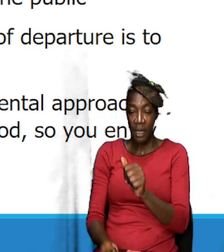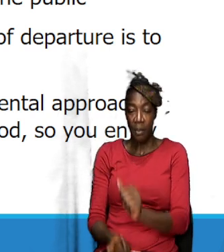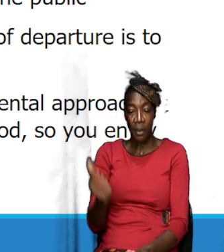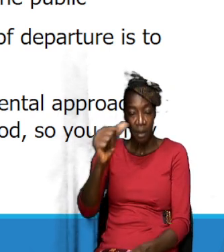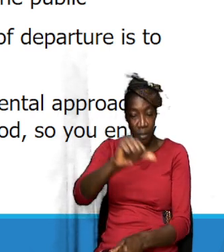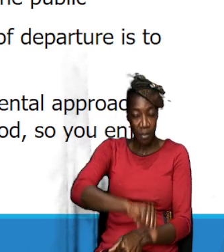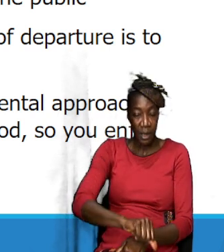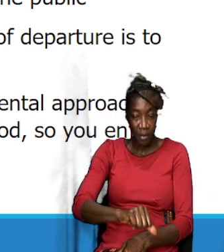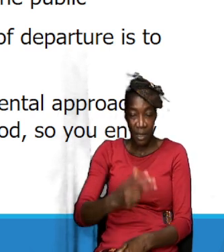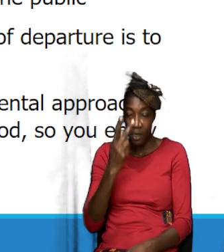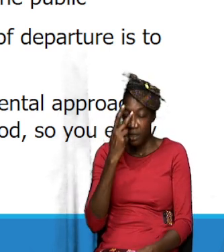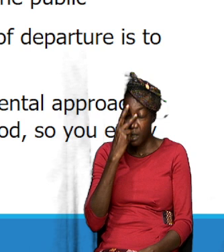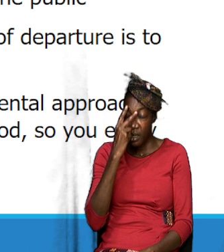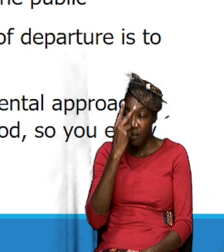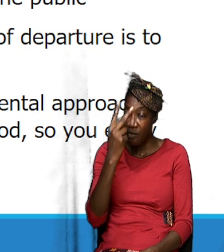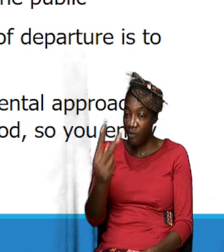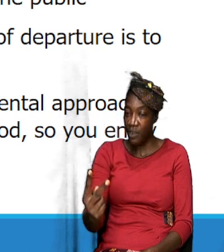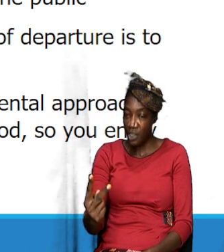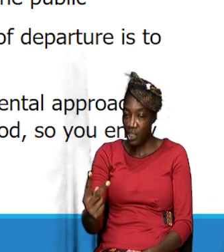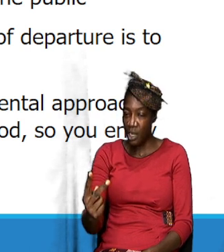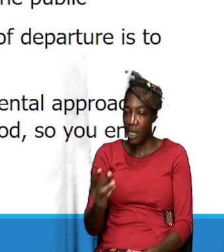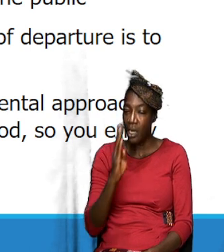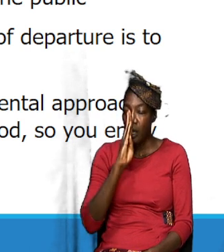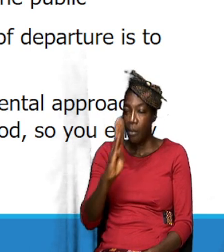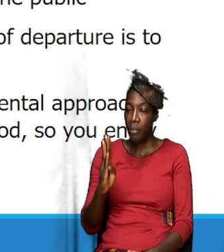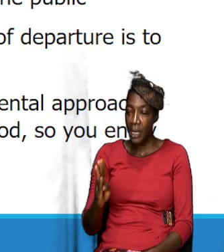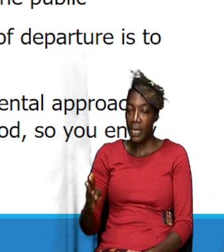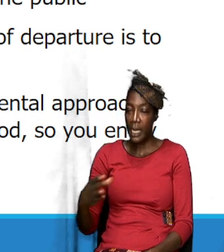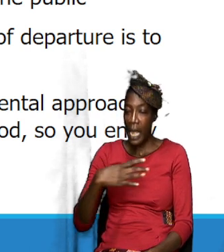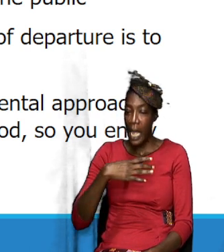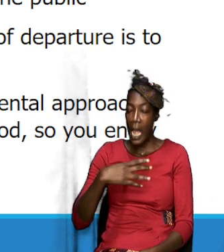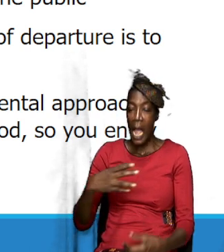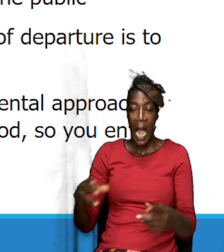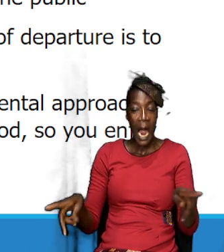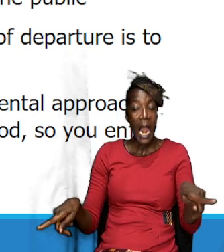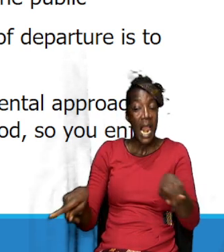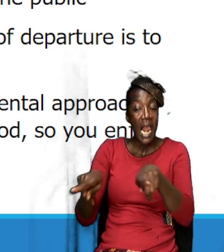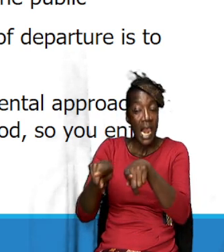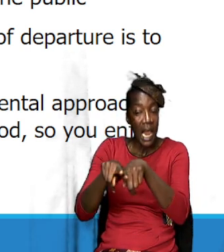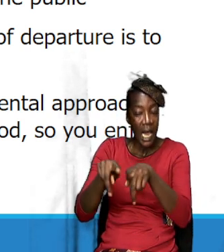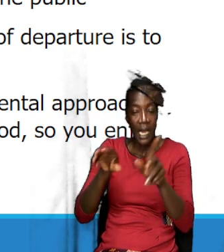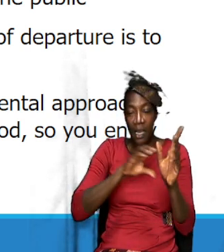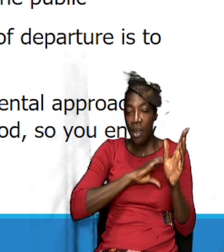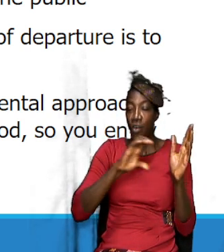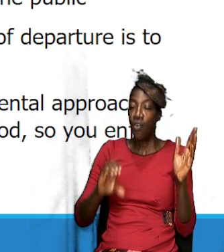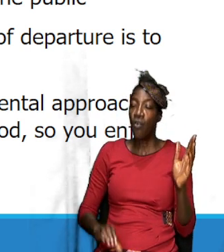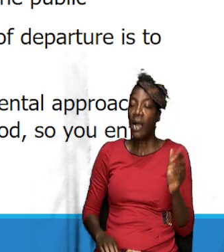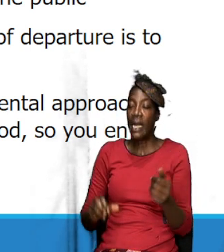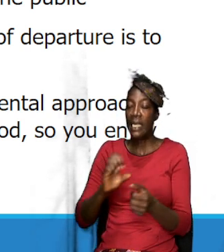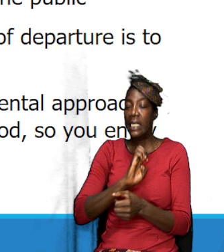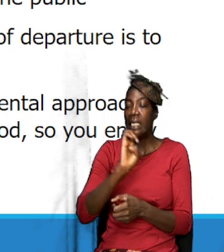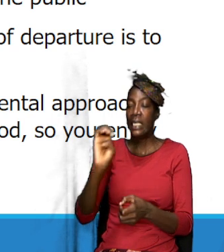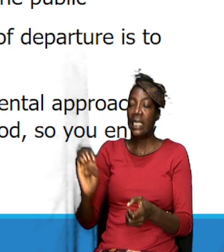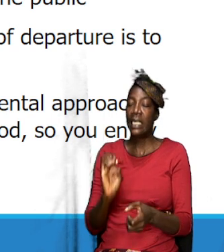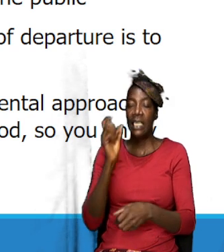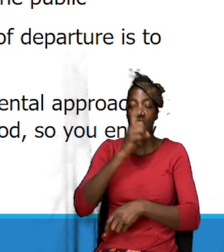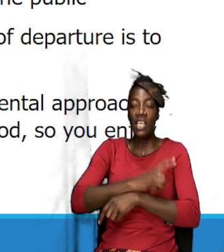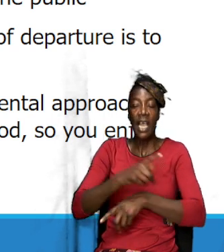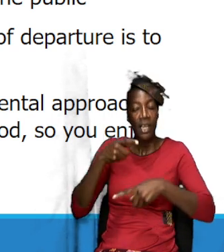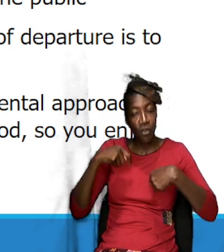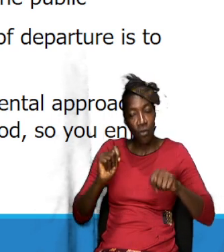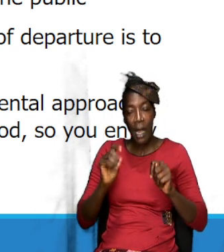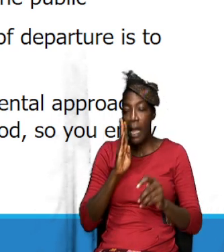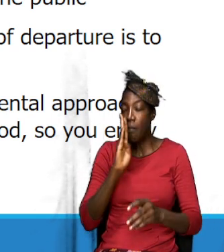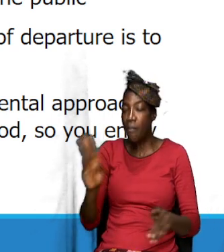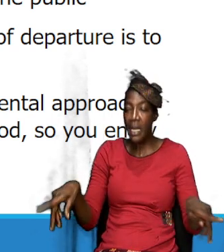should be for us to be like Christ. Each day we should try and be a little bit more like him. We should